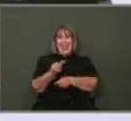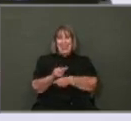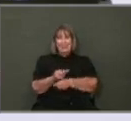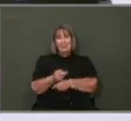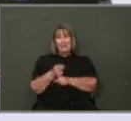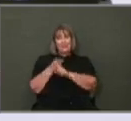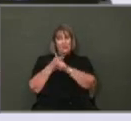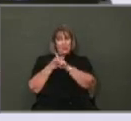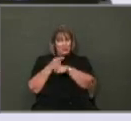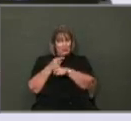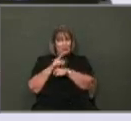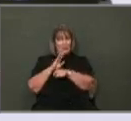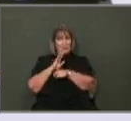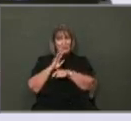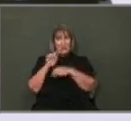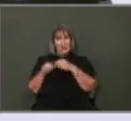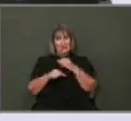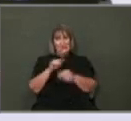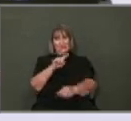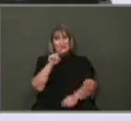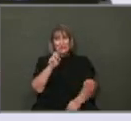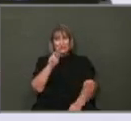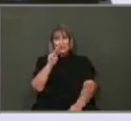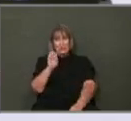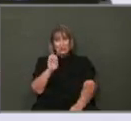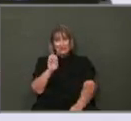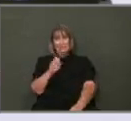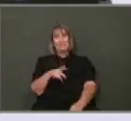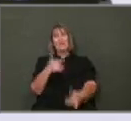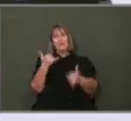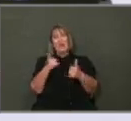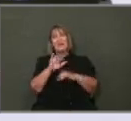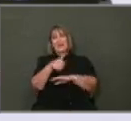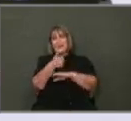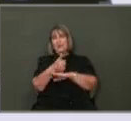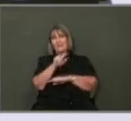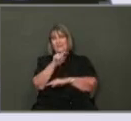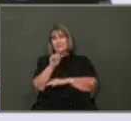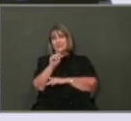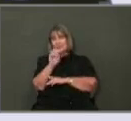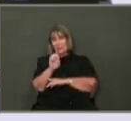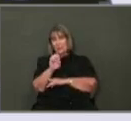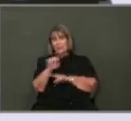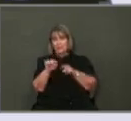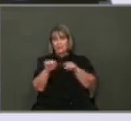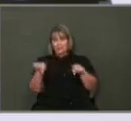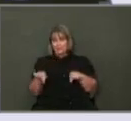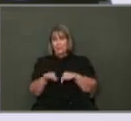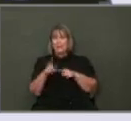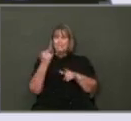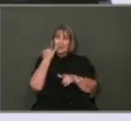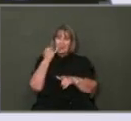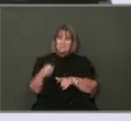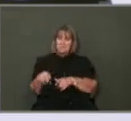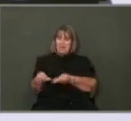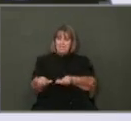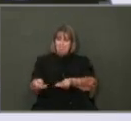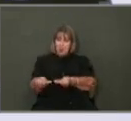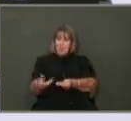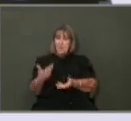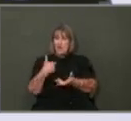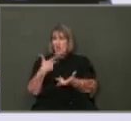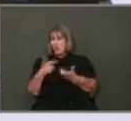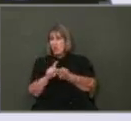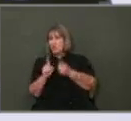the one that you were pointing out for zoning. So we currently have zoning in place today, but if a developer wants to come in and rezone a property, there's a public